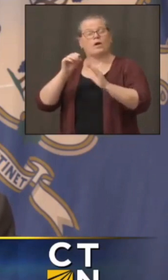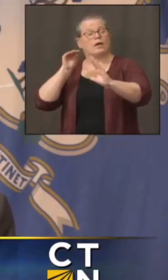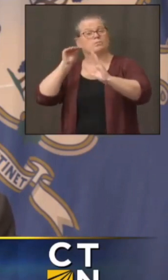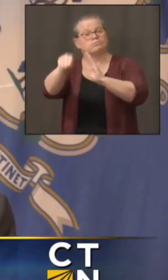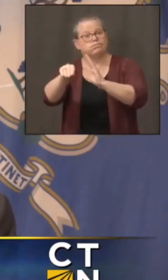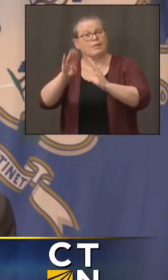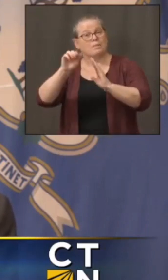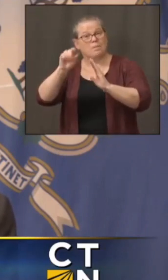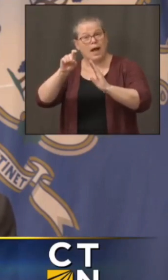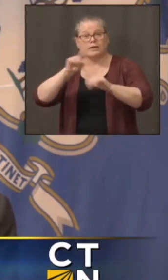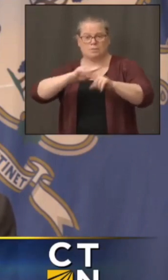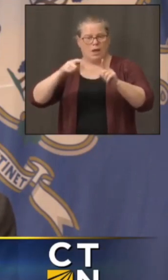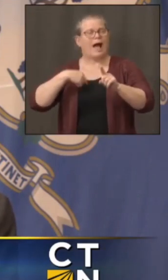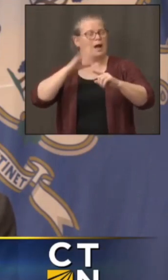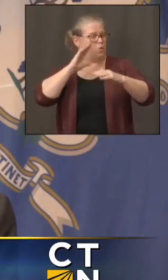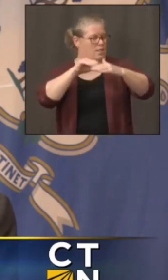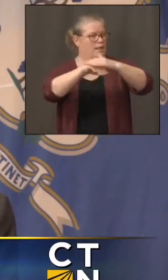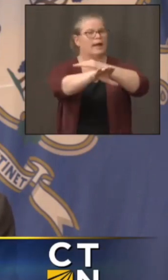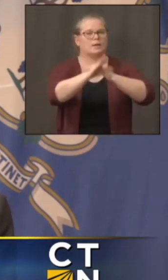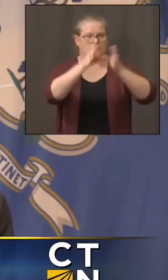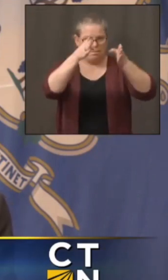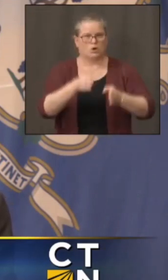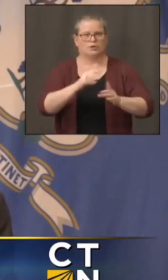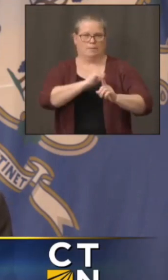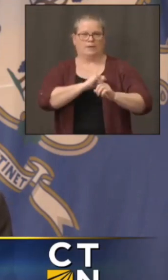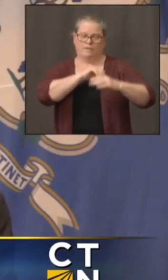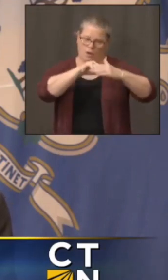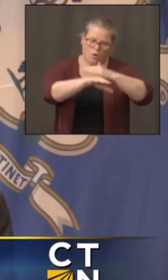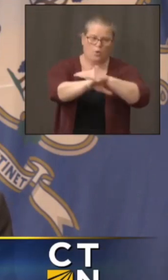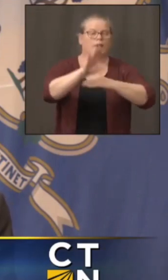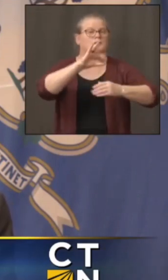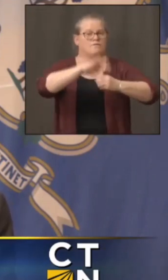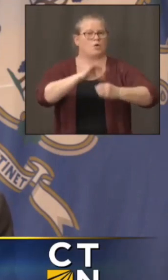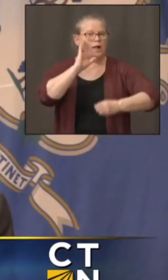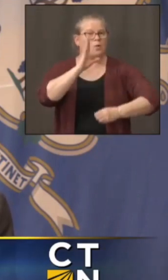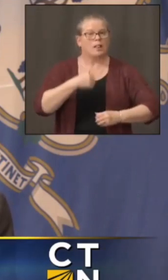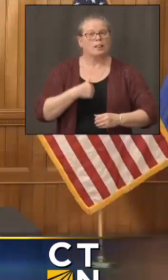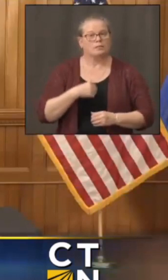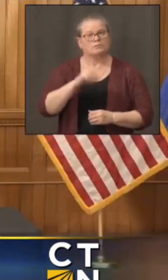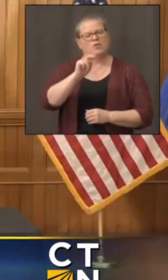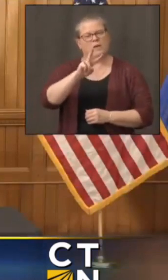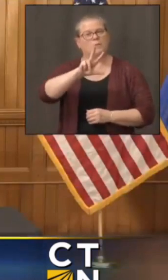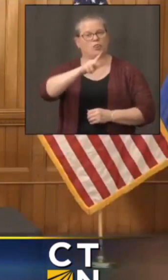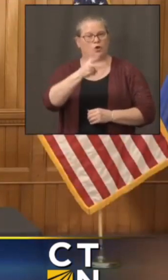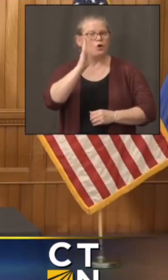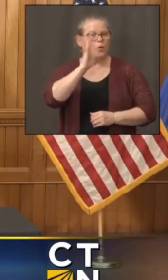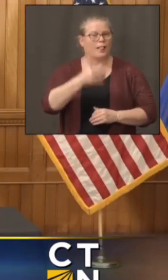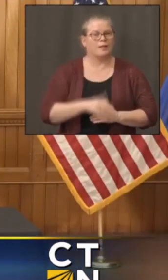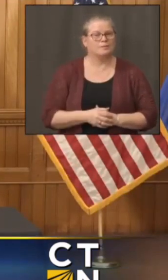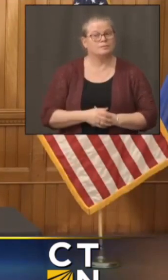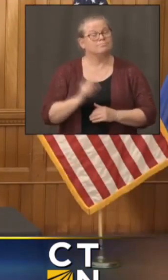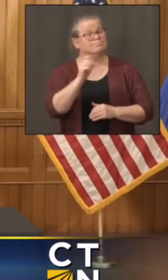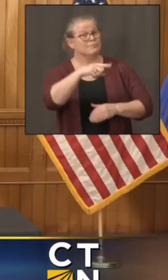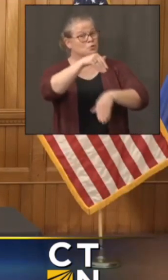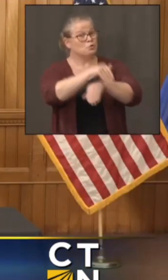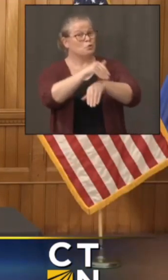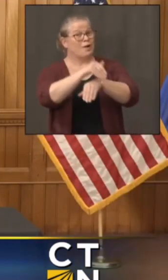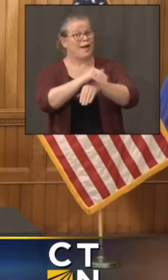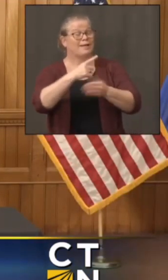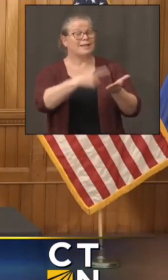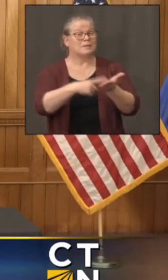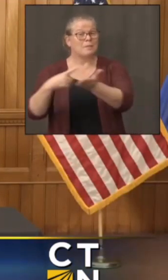wanted to send. So I'll be voting on Election Day in person. OK, any plans to watch the debate tonight?